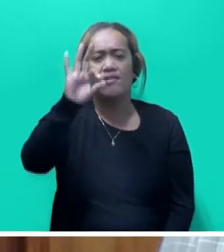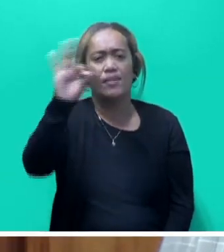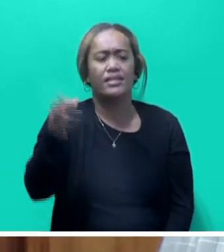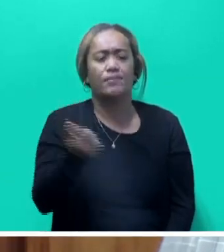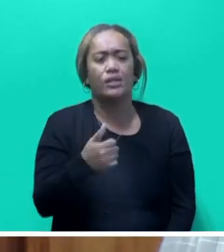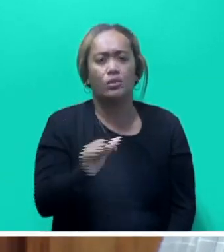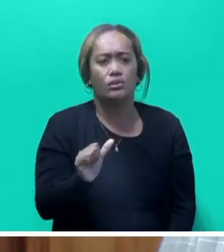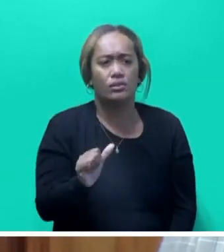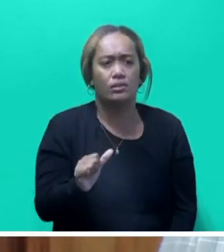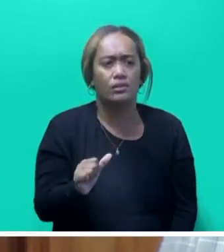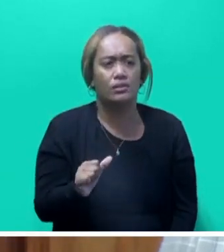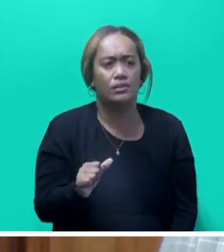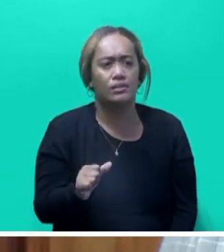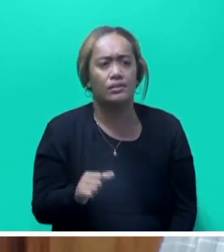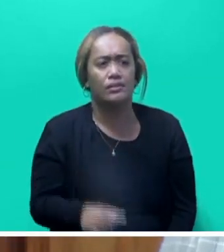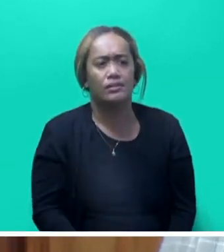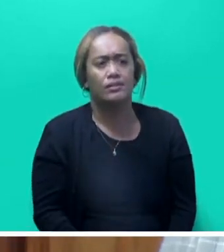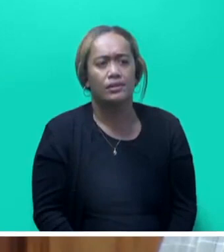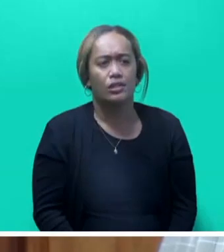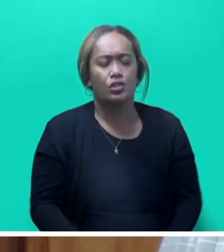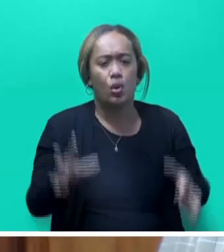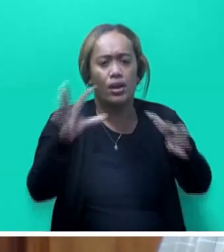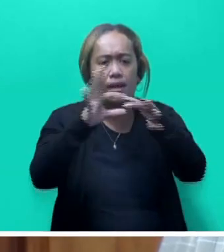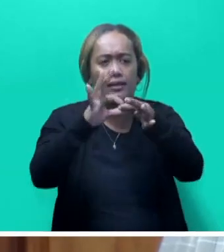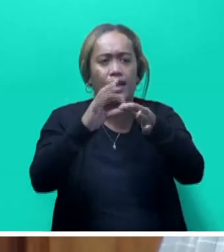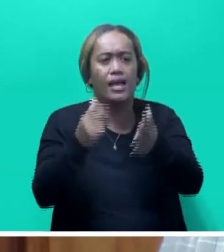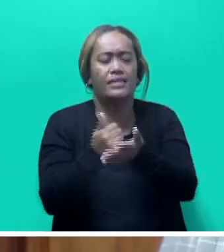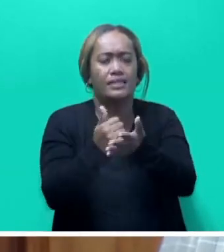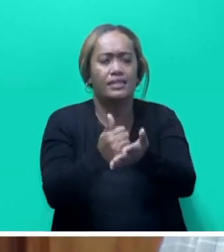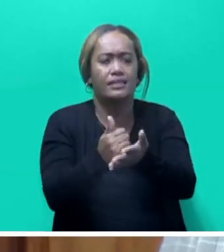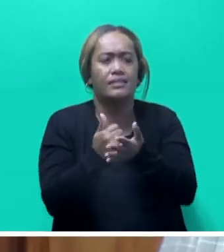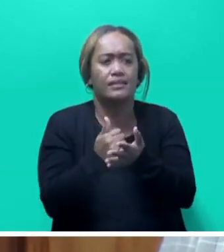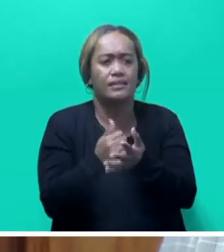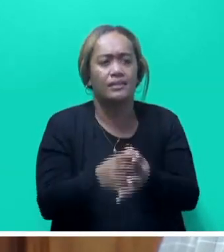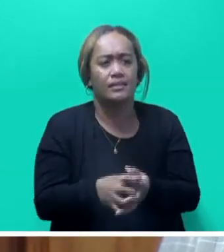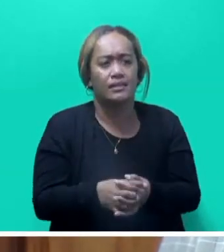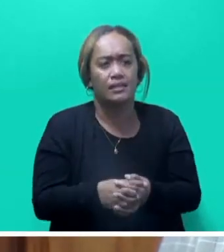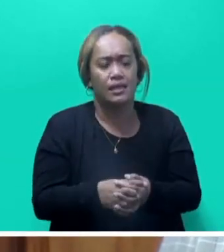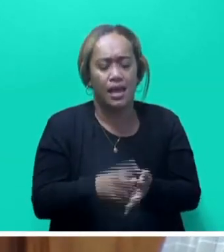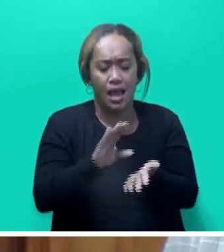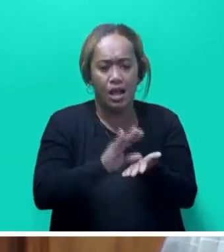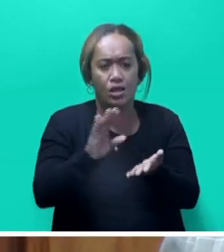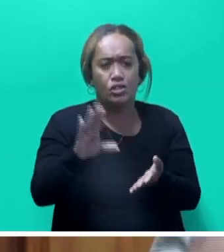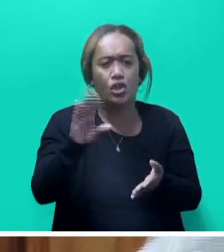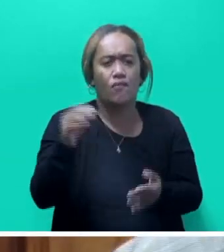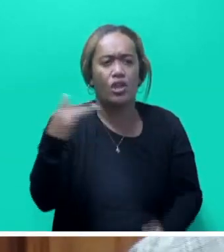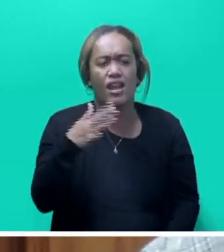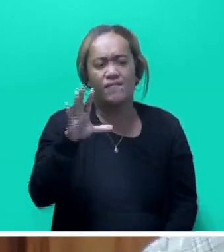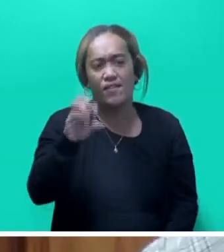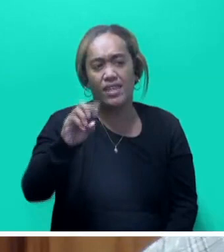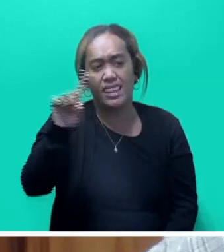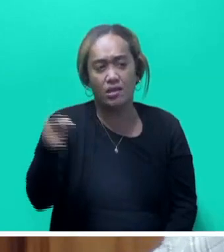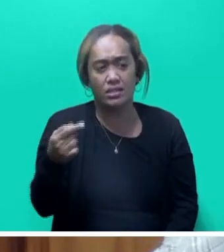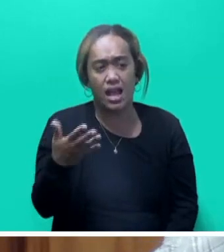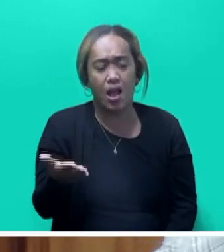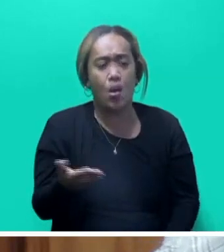utilized and work is currently ongoing to connect, to assist more features. An allocation of 350,000 as part